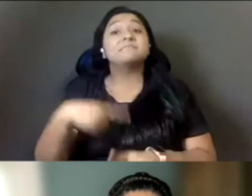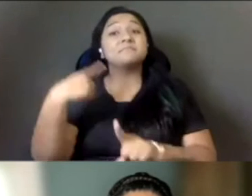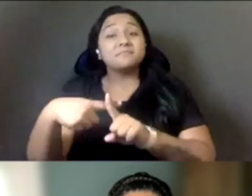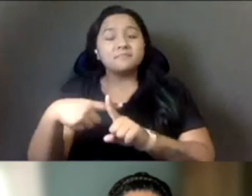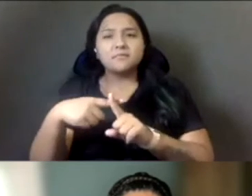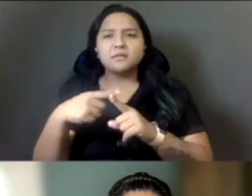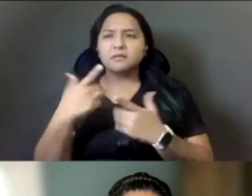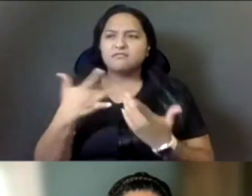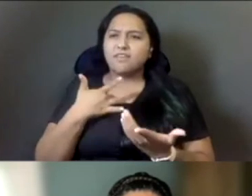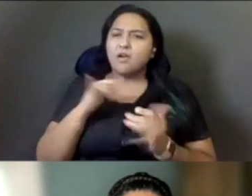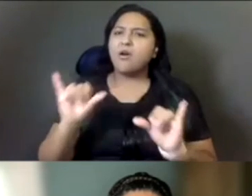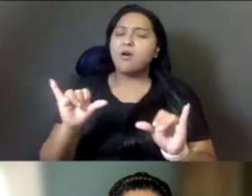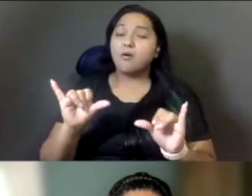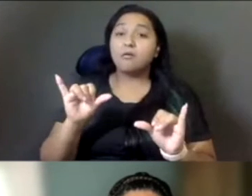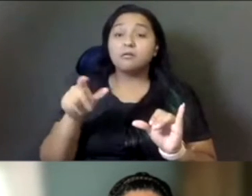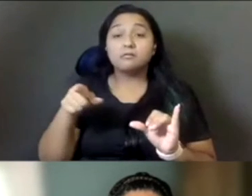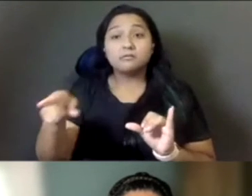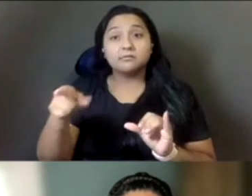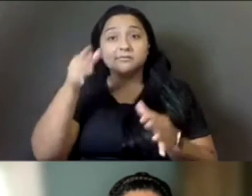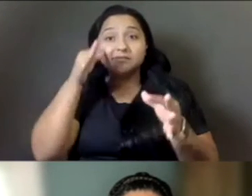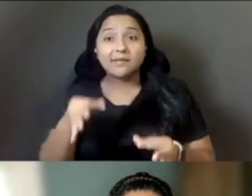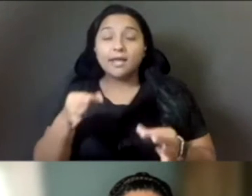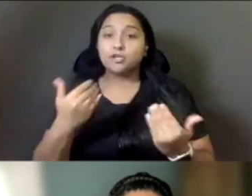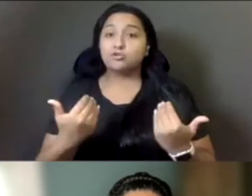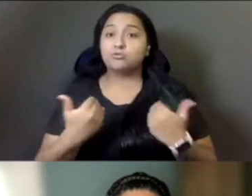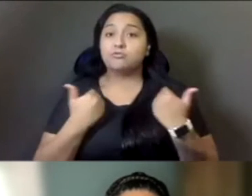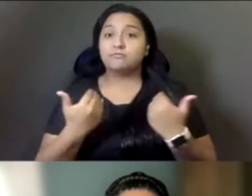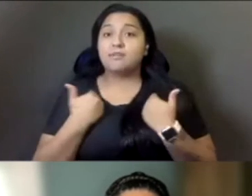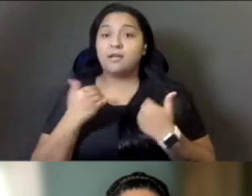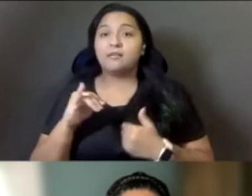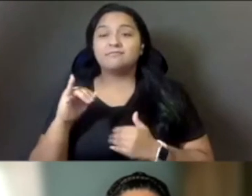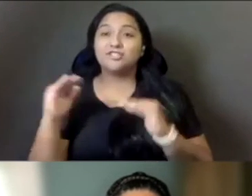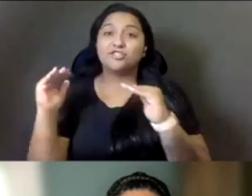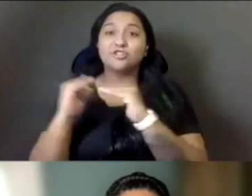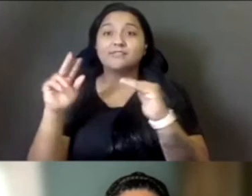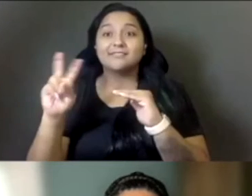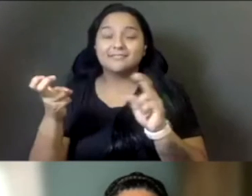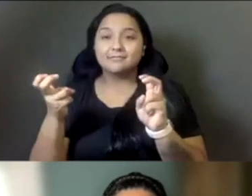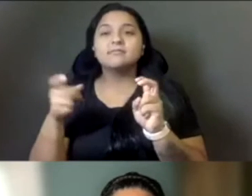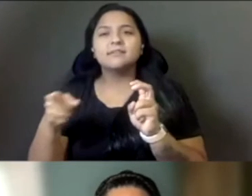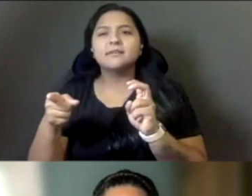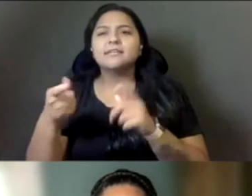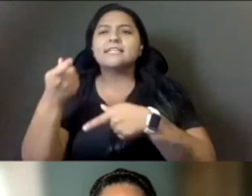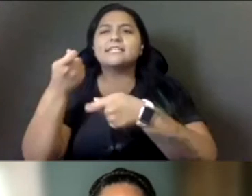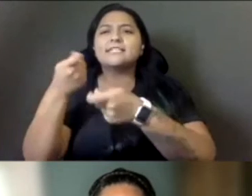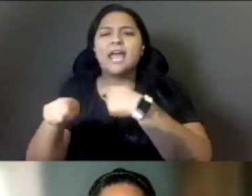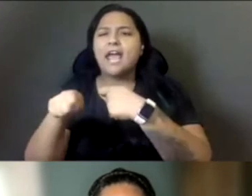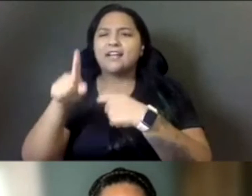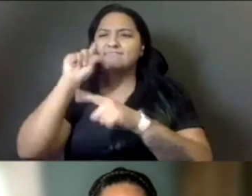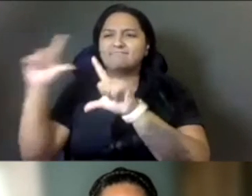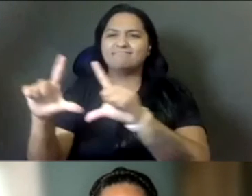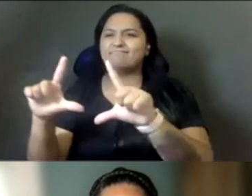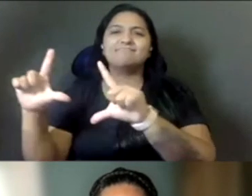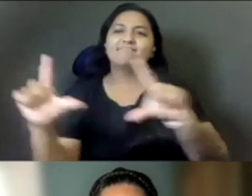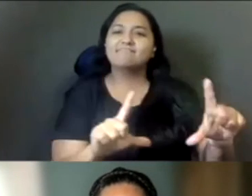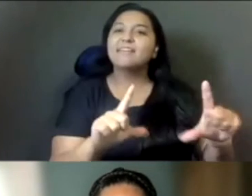justice out of the realm of public safety and put it smack dab into public, uh, health and treat it as, as a